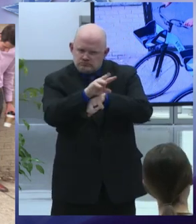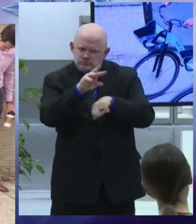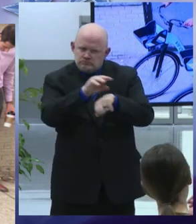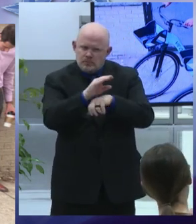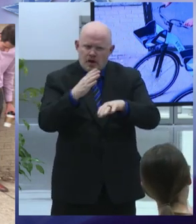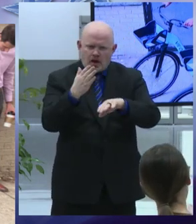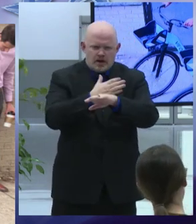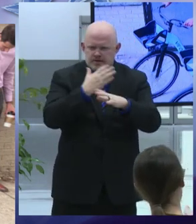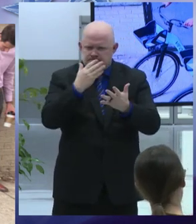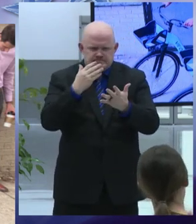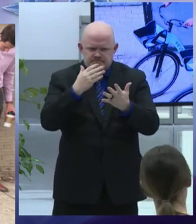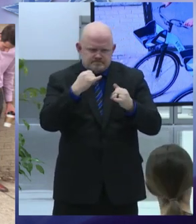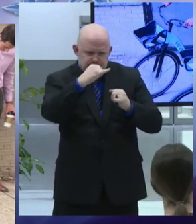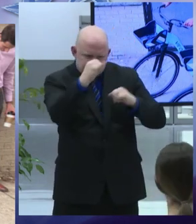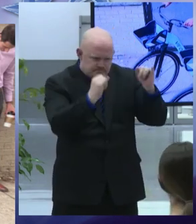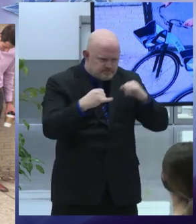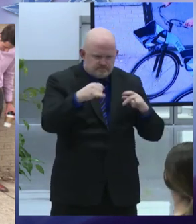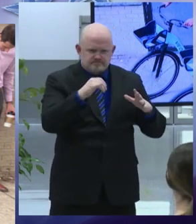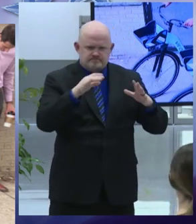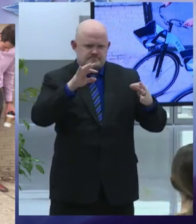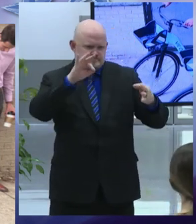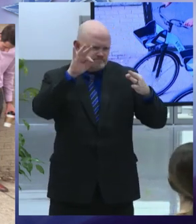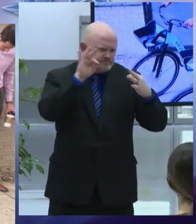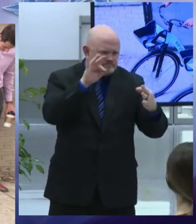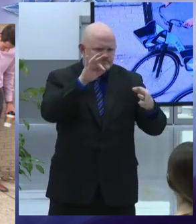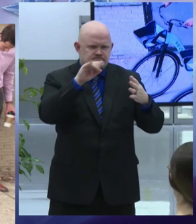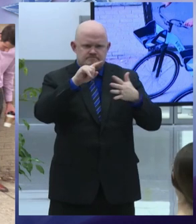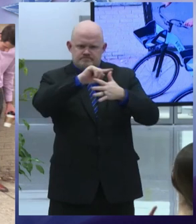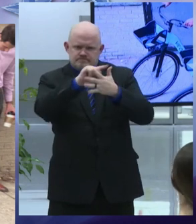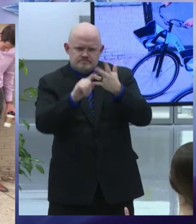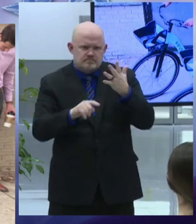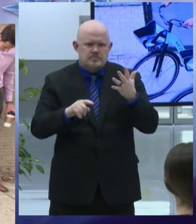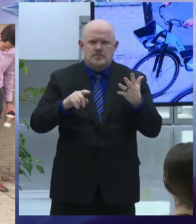and local stakeholders to finally move brt forward